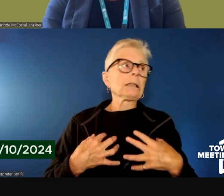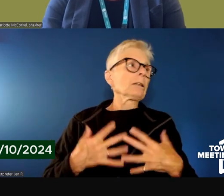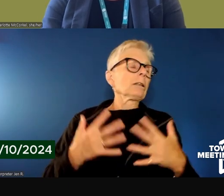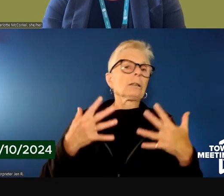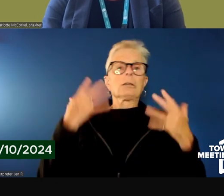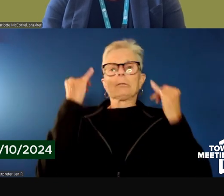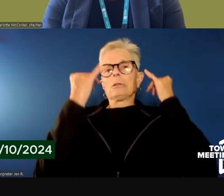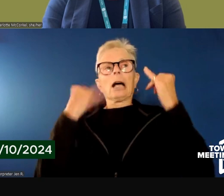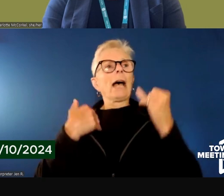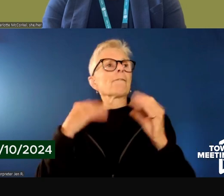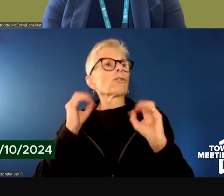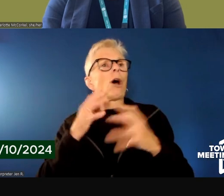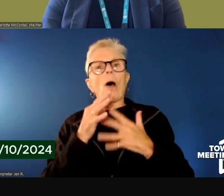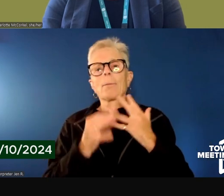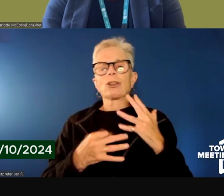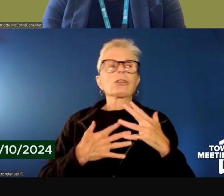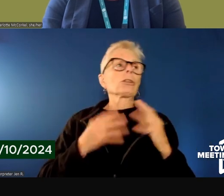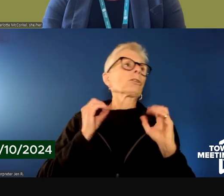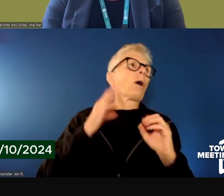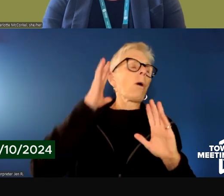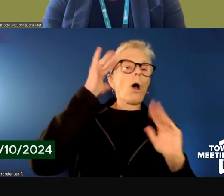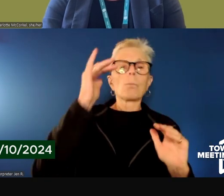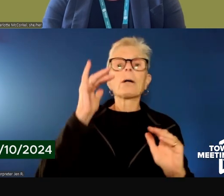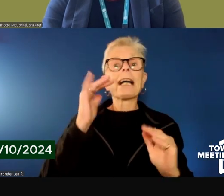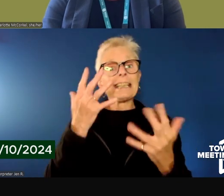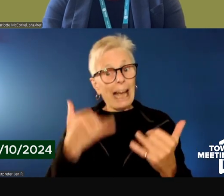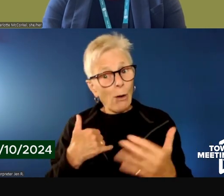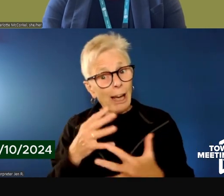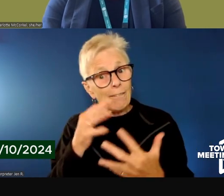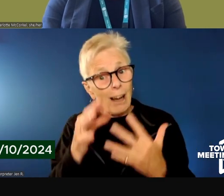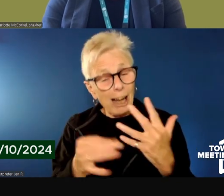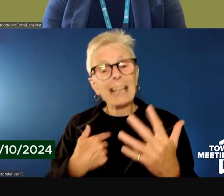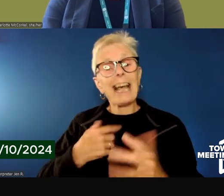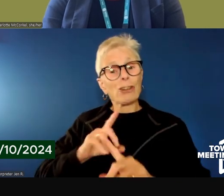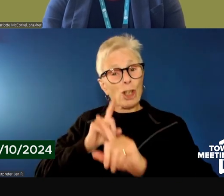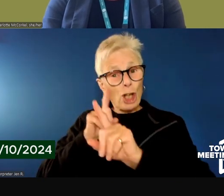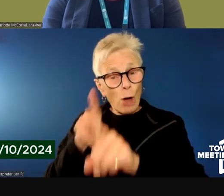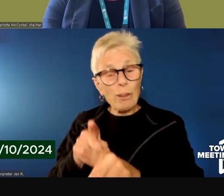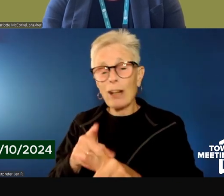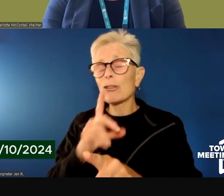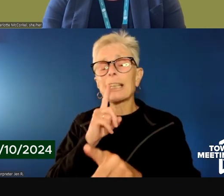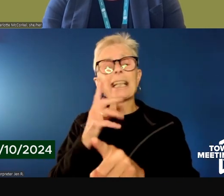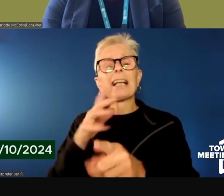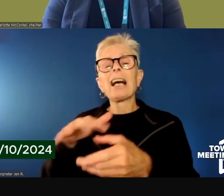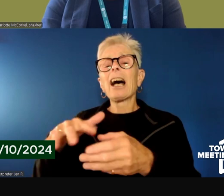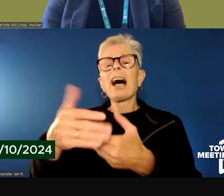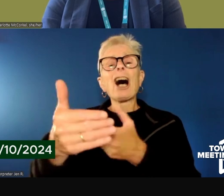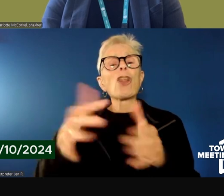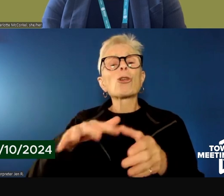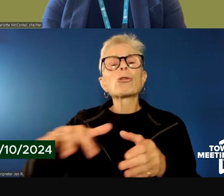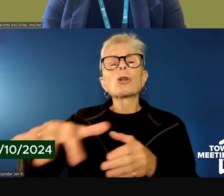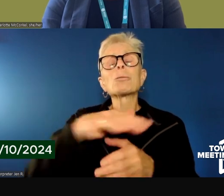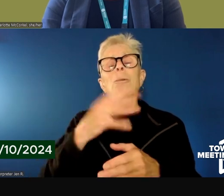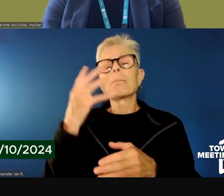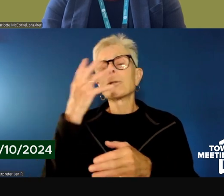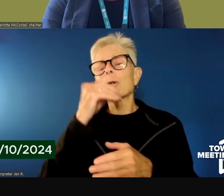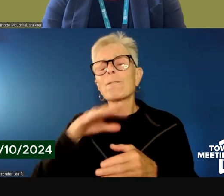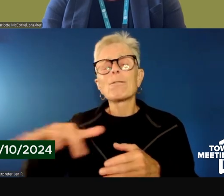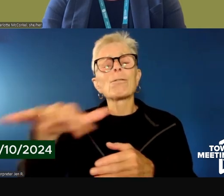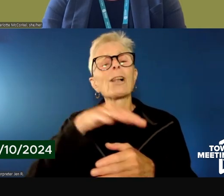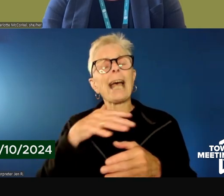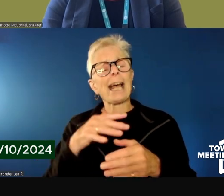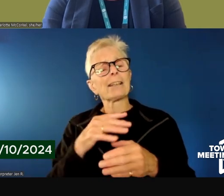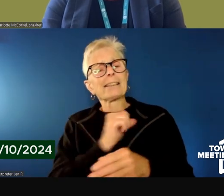have nowhere to go, they will now have somewhere to go that will receive them. And it's a beautiful space and trained individuals and